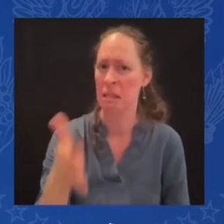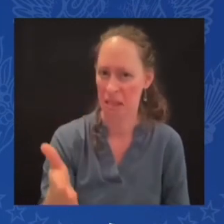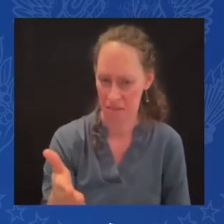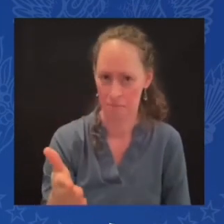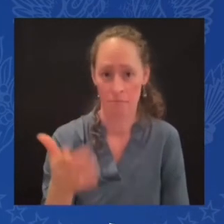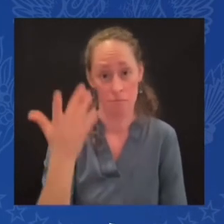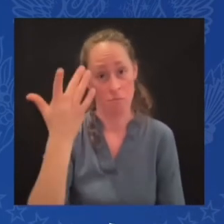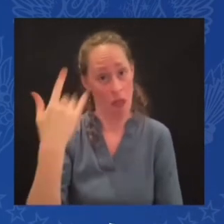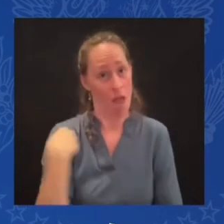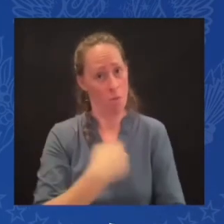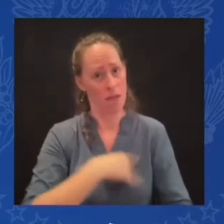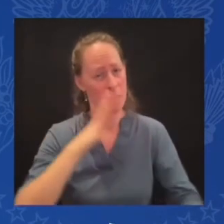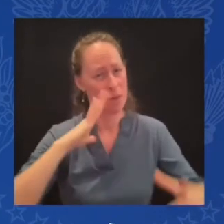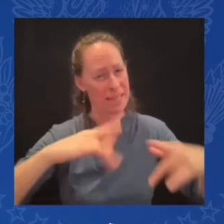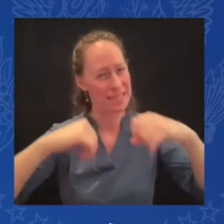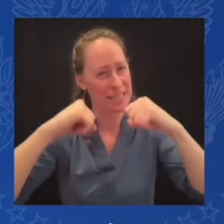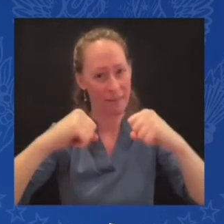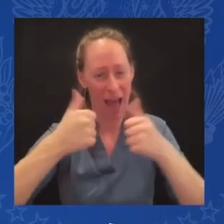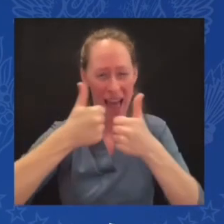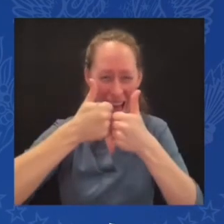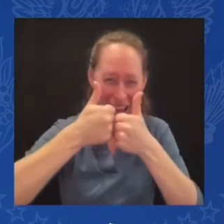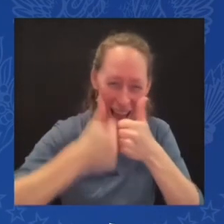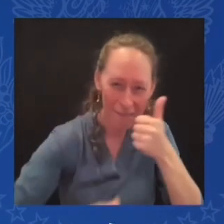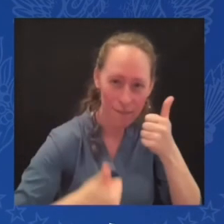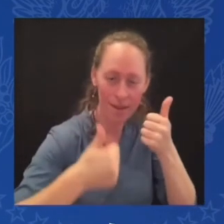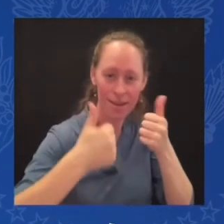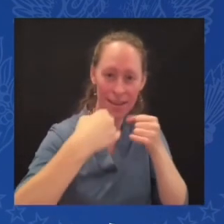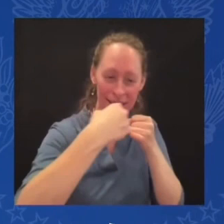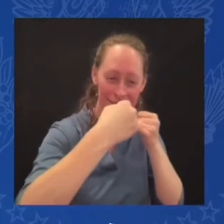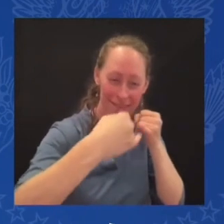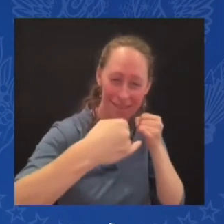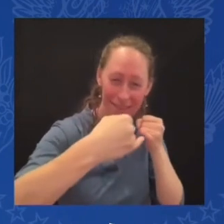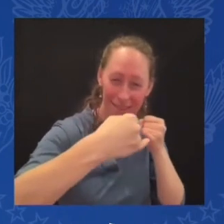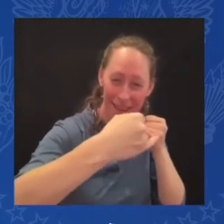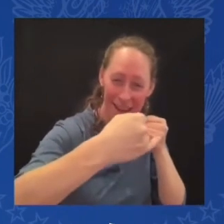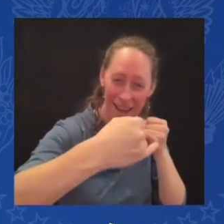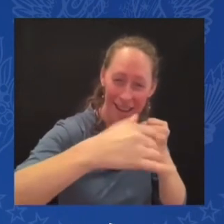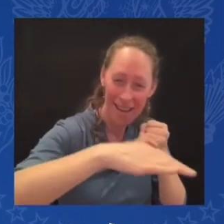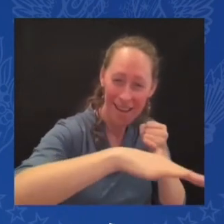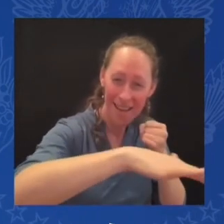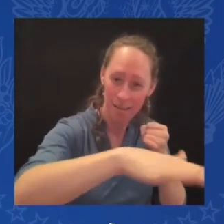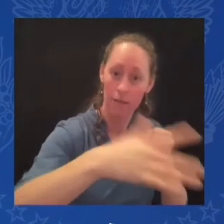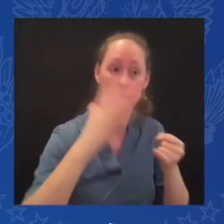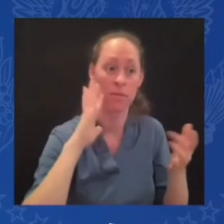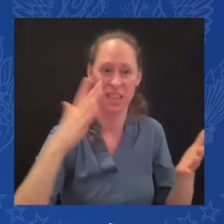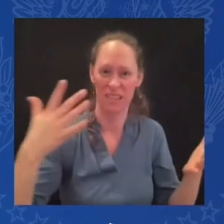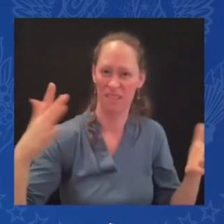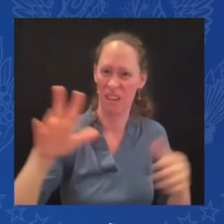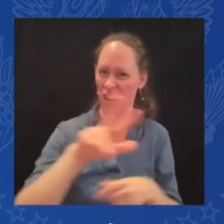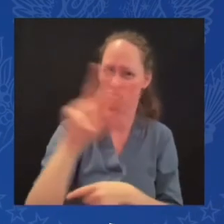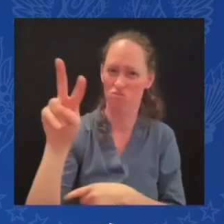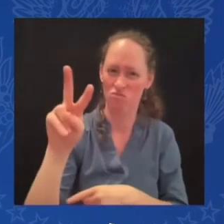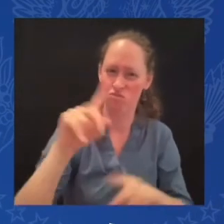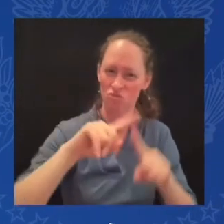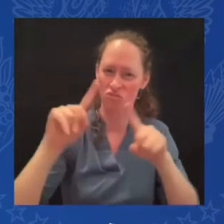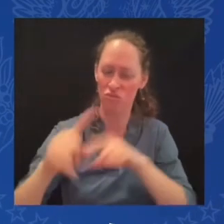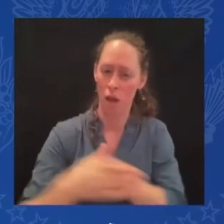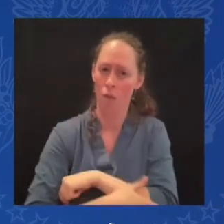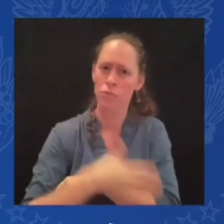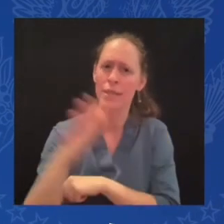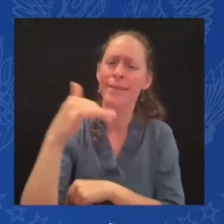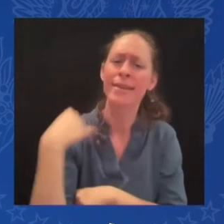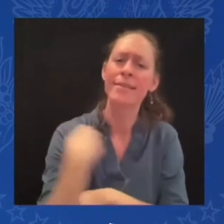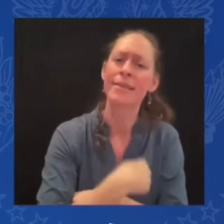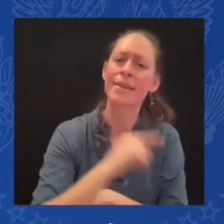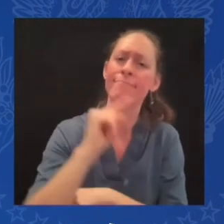we're going to, we're on the way of getting to 32 NATO nations. That's a significant commitment. And so the likelihood